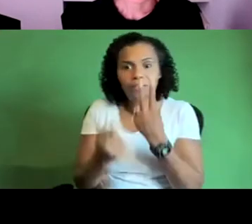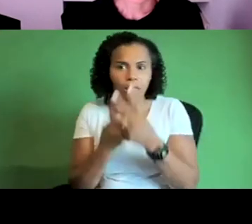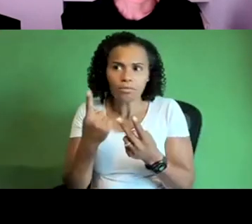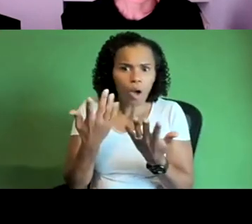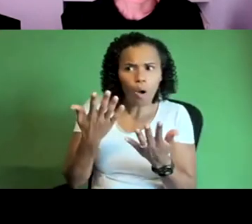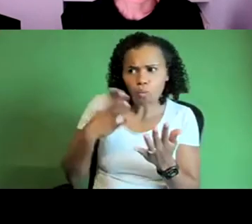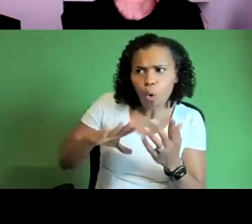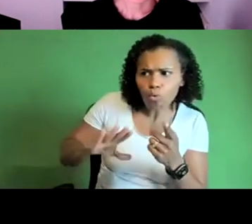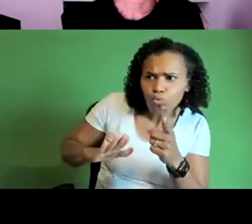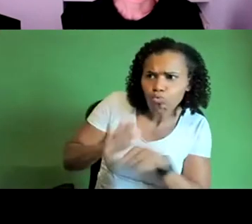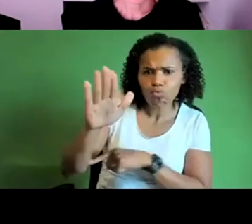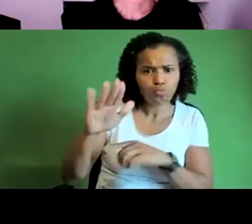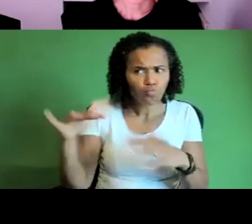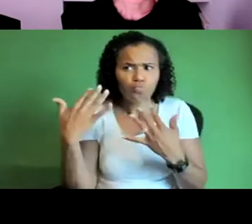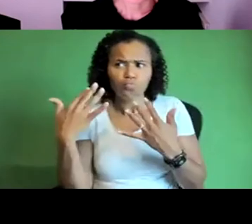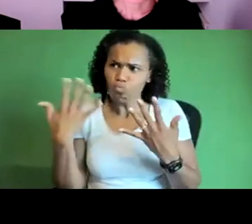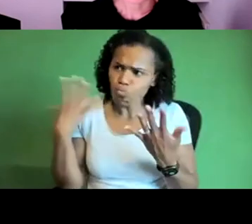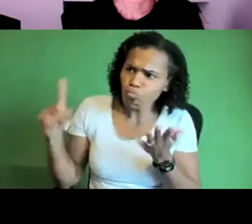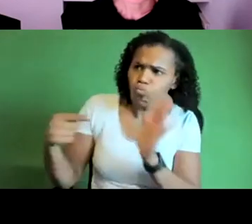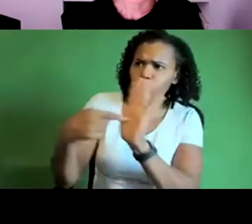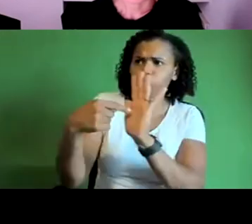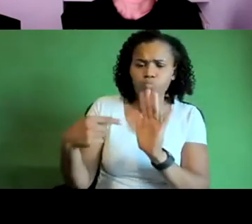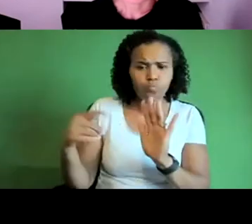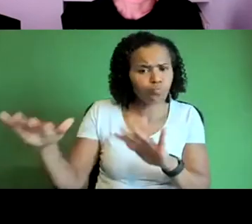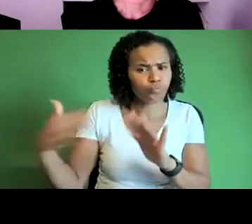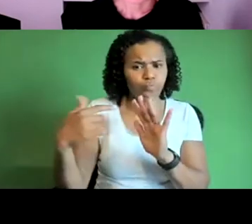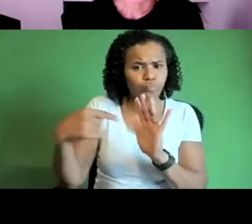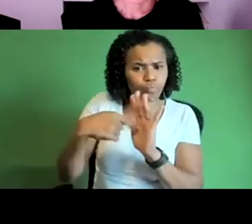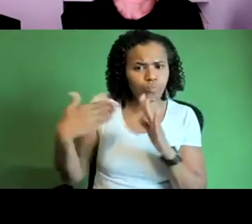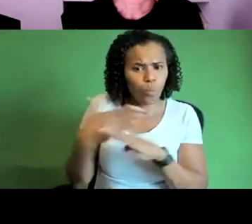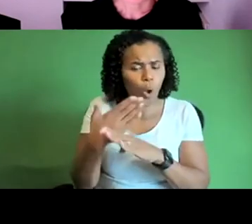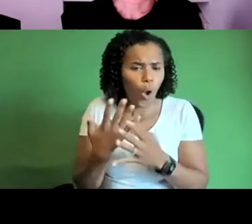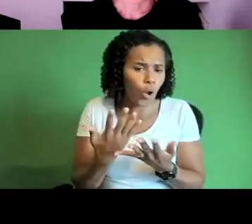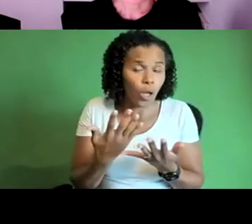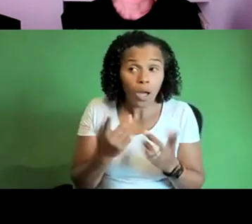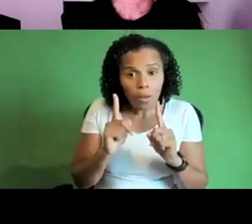uh lots of ways that it's really important to people